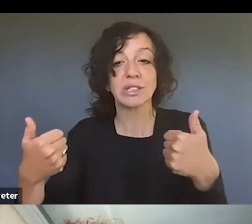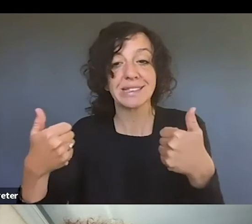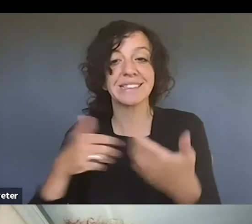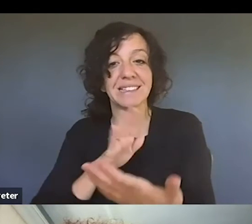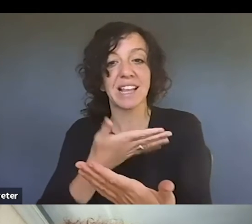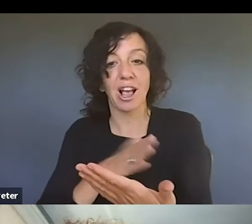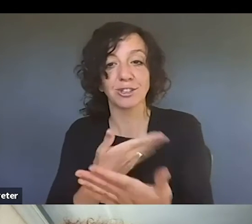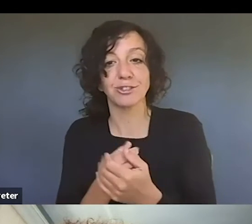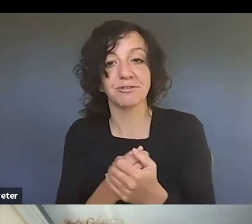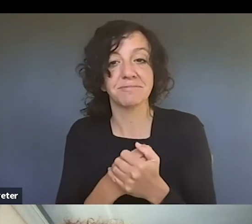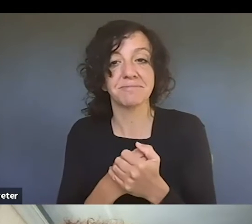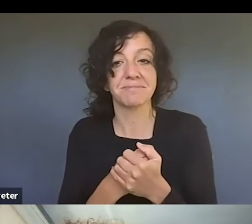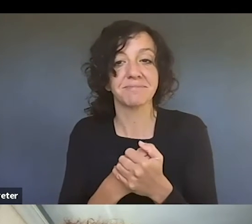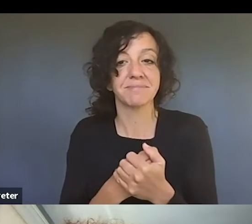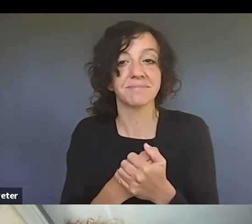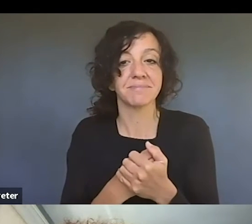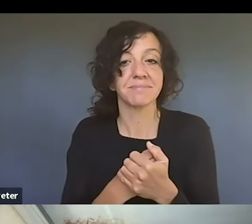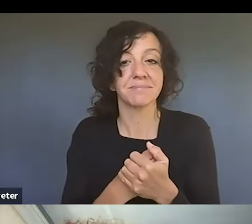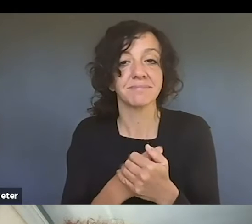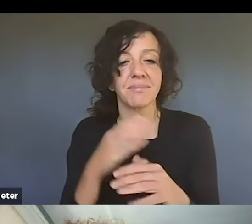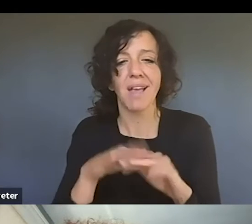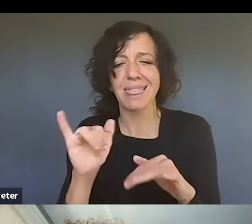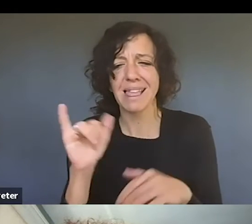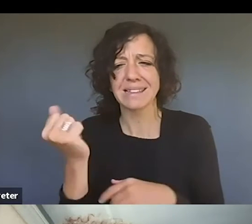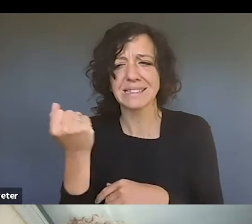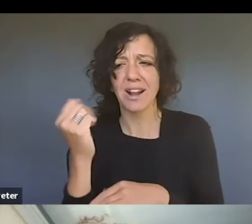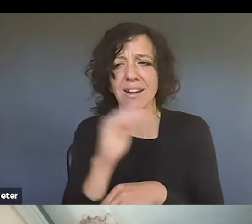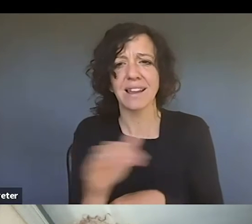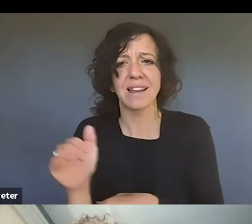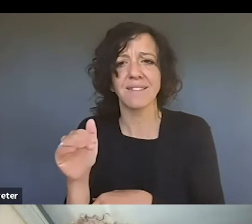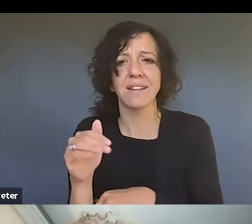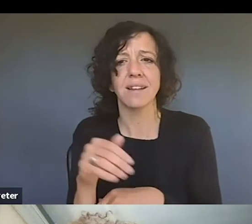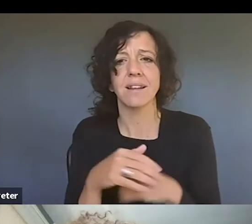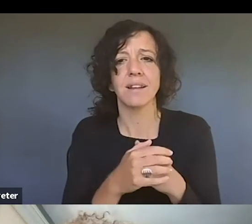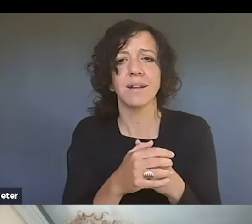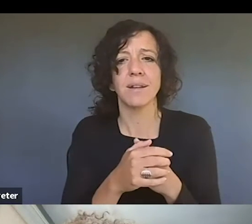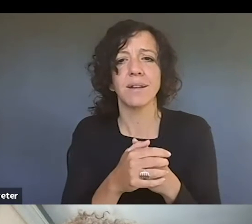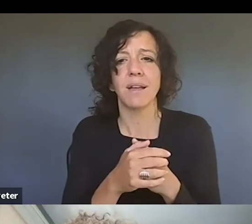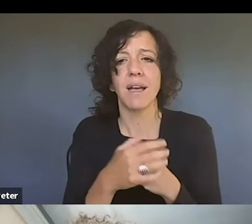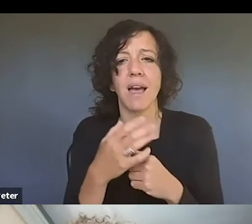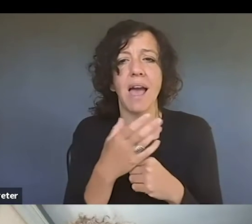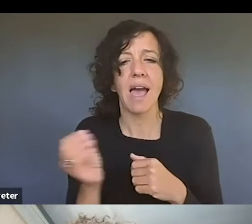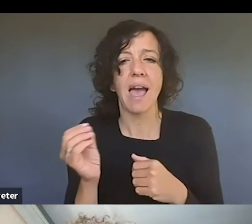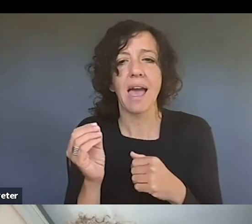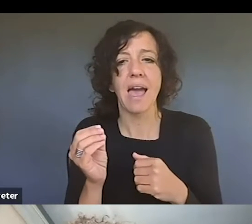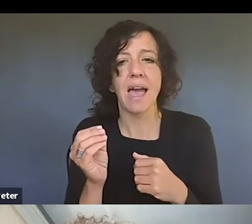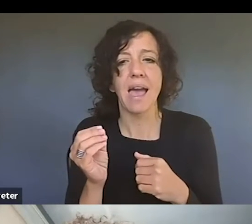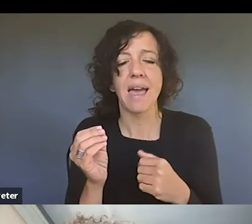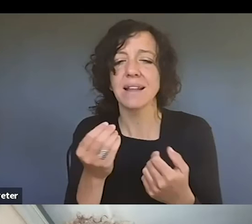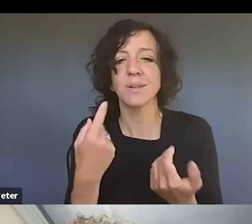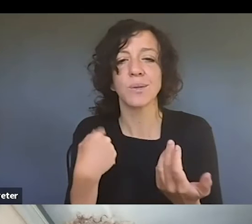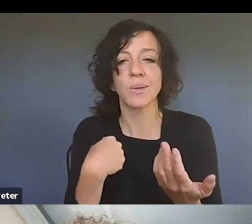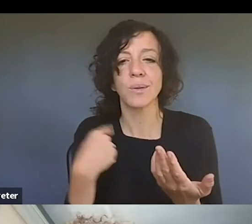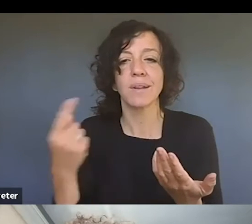um, in the, on like Saturday evenings, unamplified and, uh, what sort of,